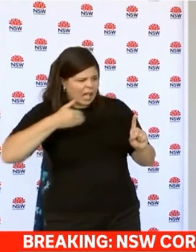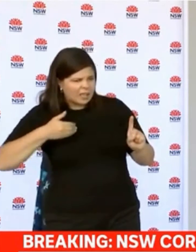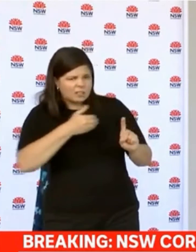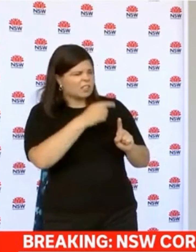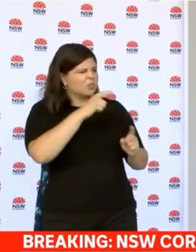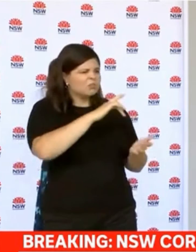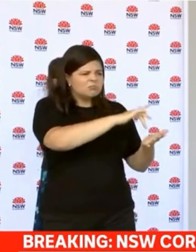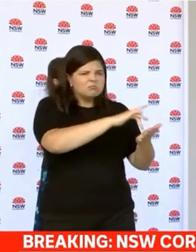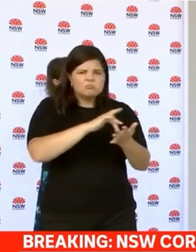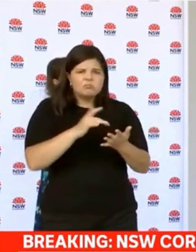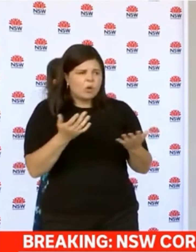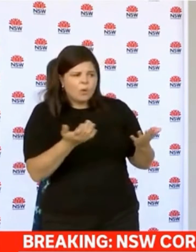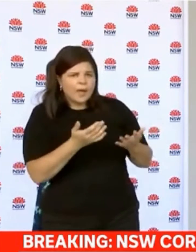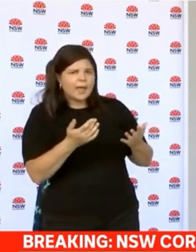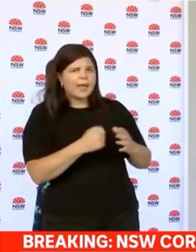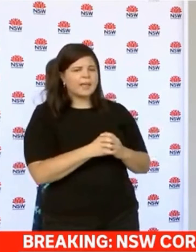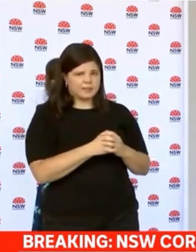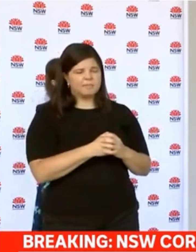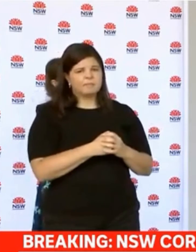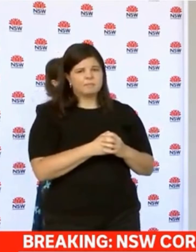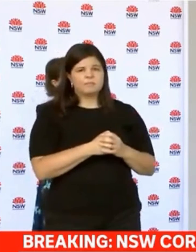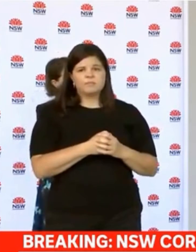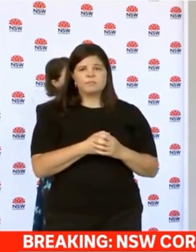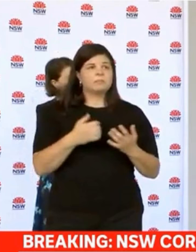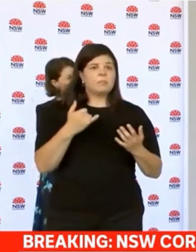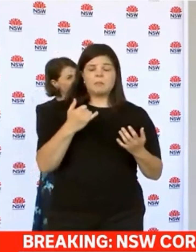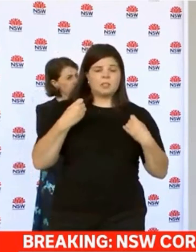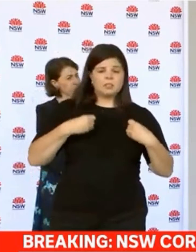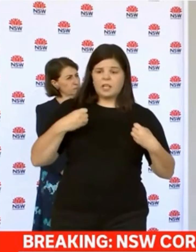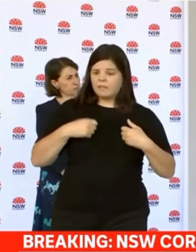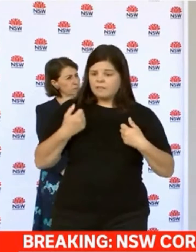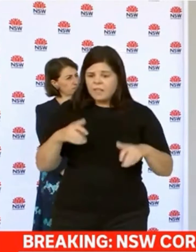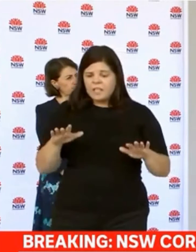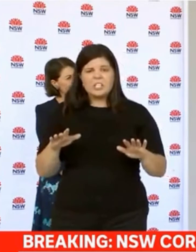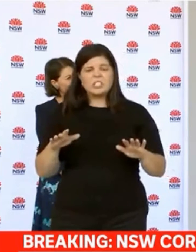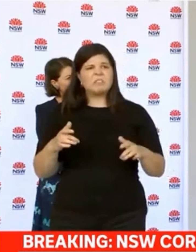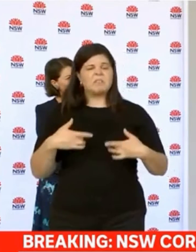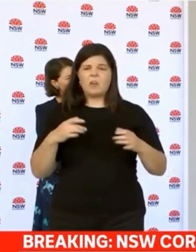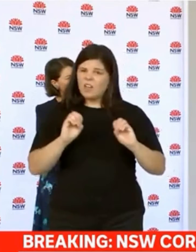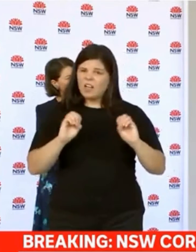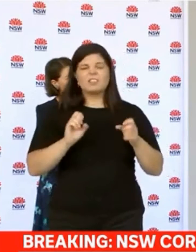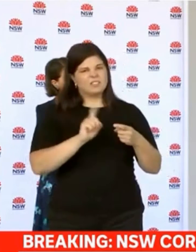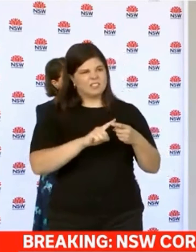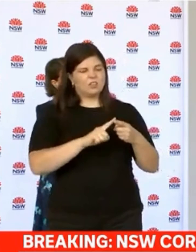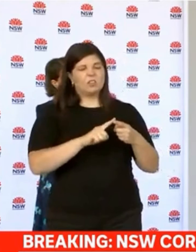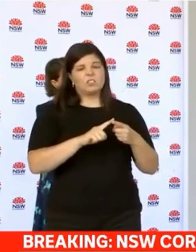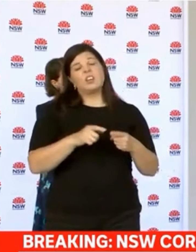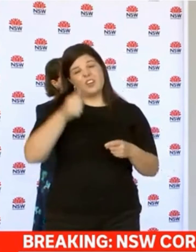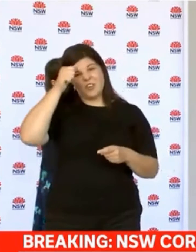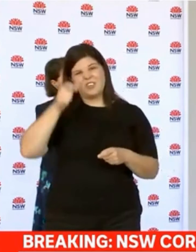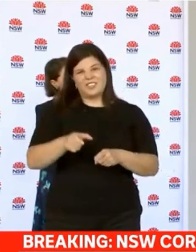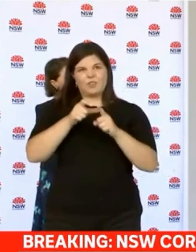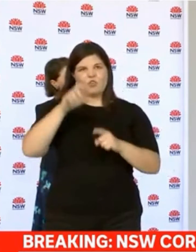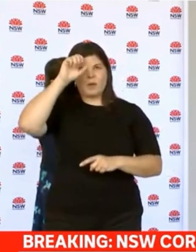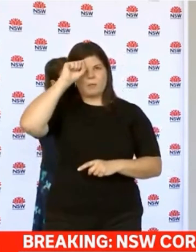were sick and then after you were sick. Now it's really hard to remember what you did two weeks ago but we are asking